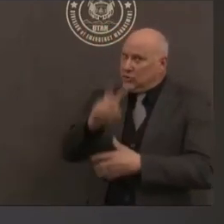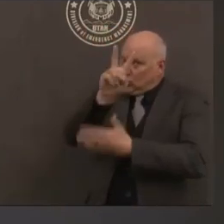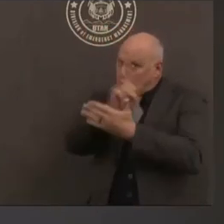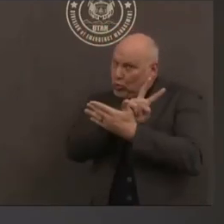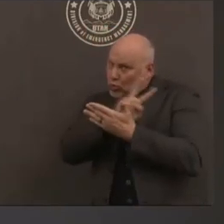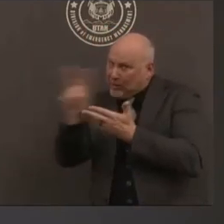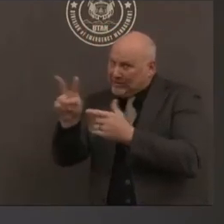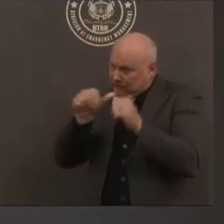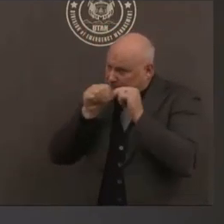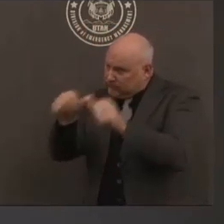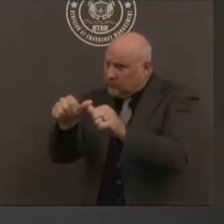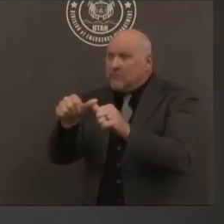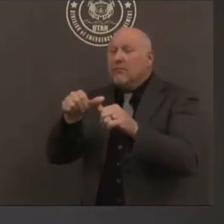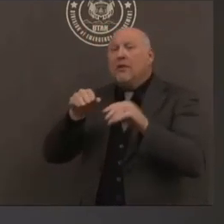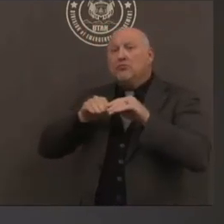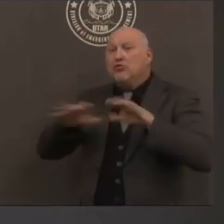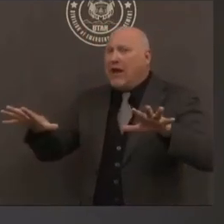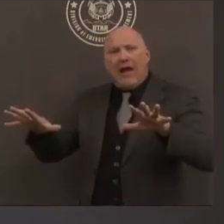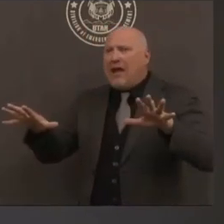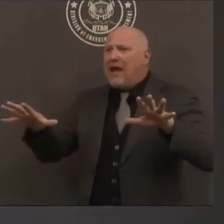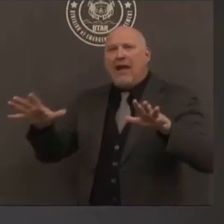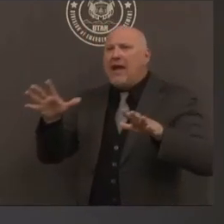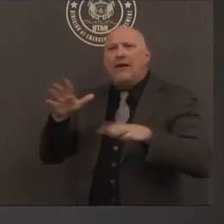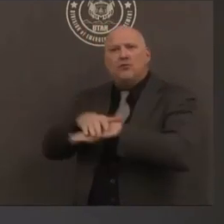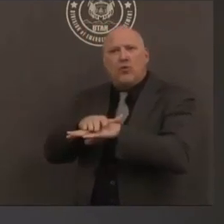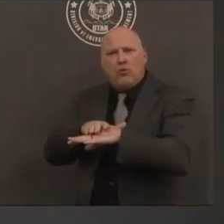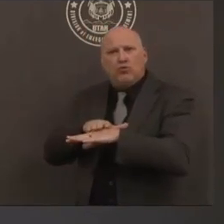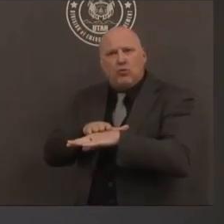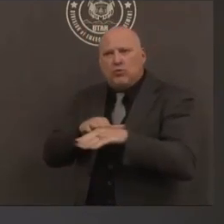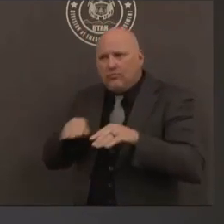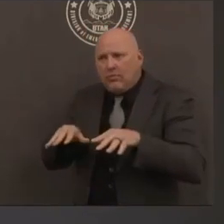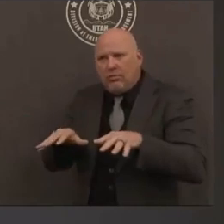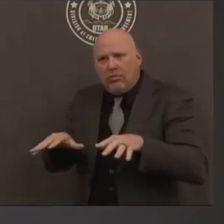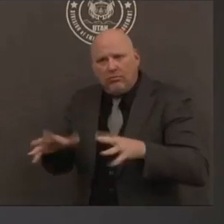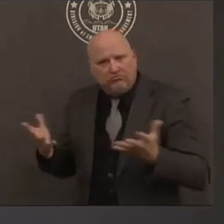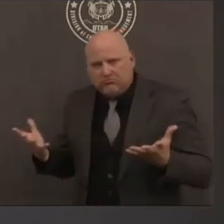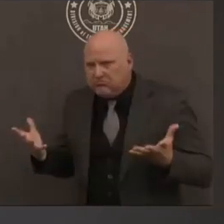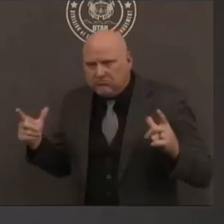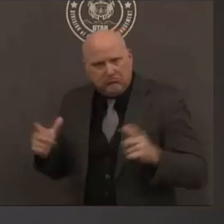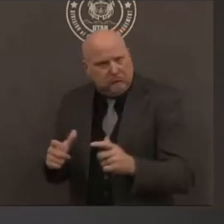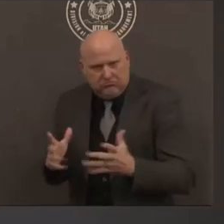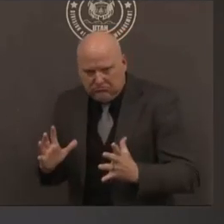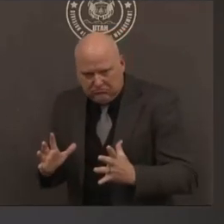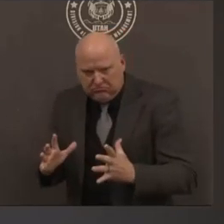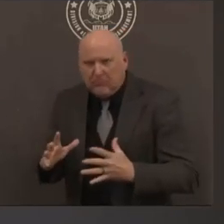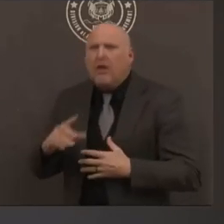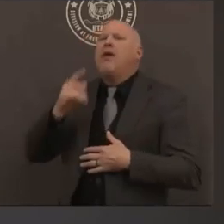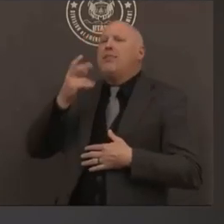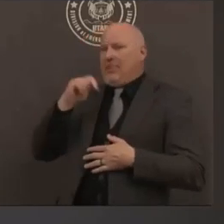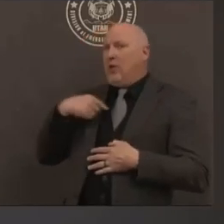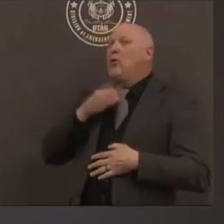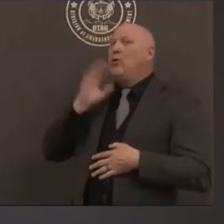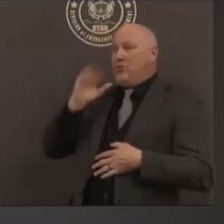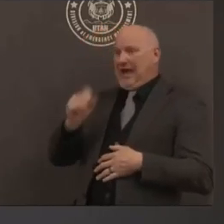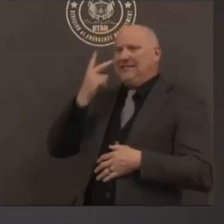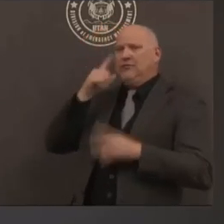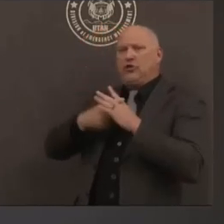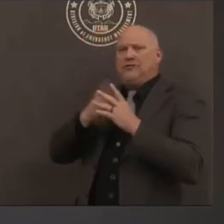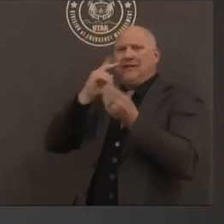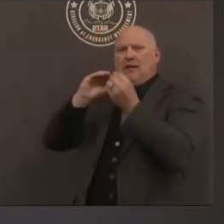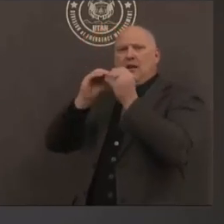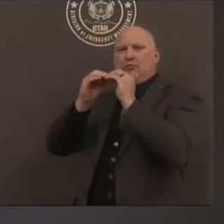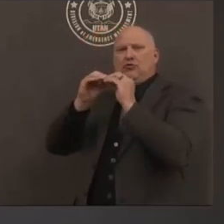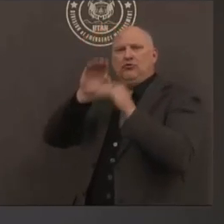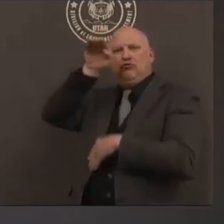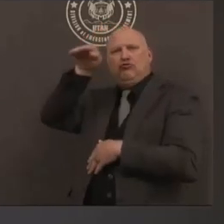it is an actual drop in our cases and so seeing a decline in the cases we are seeing an additional increase in cases